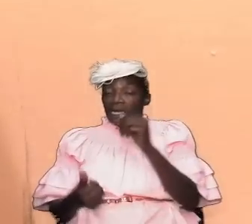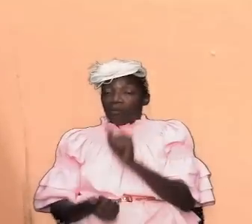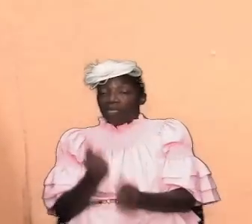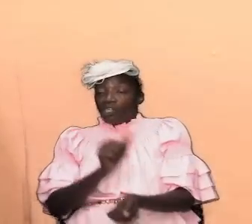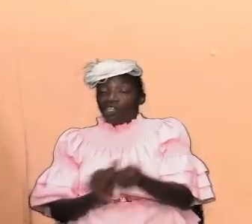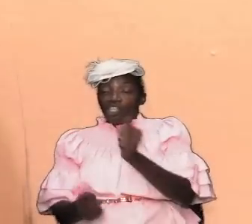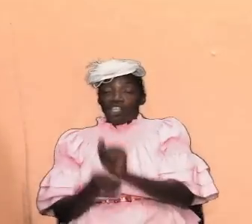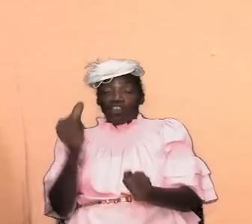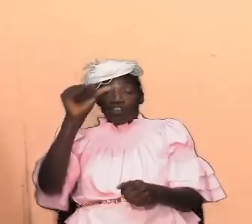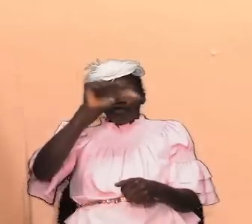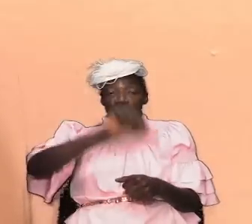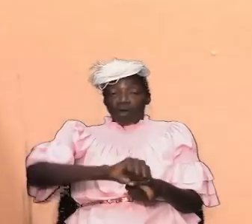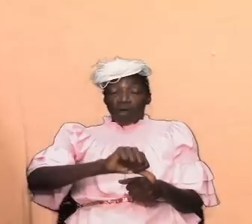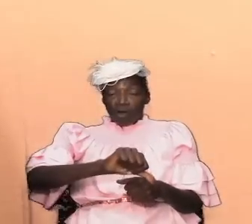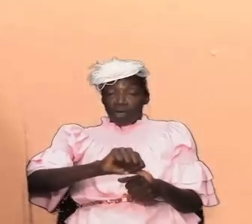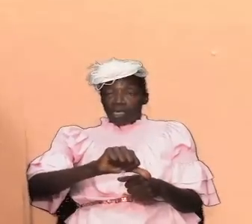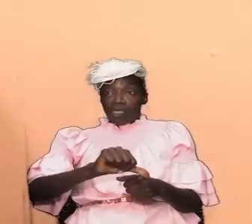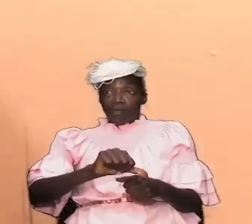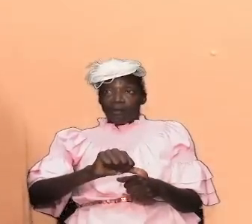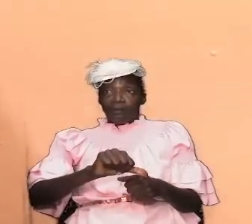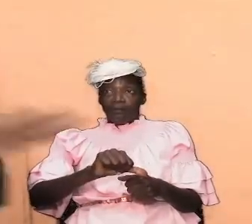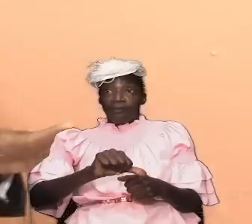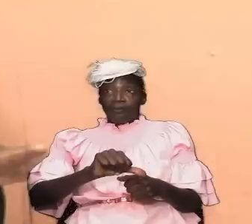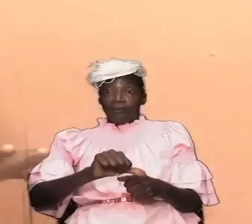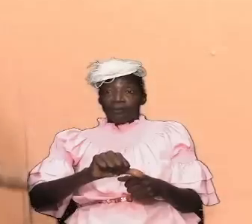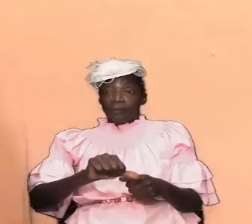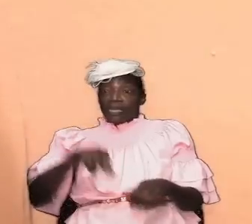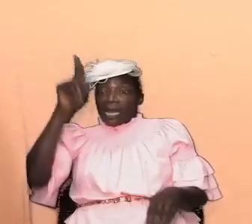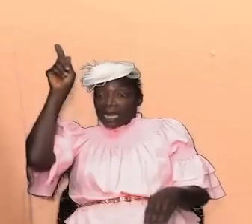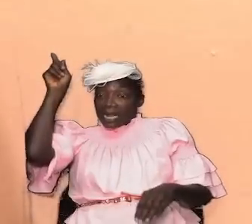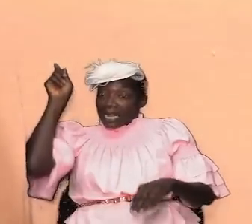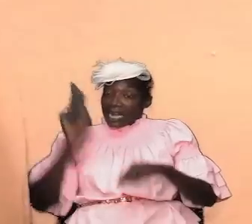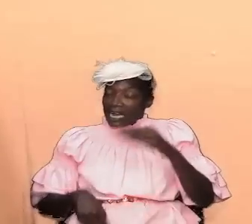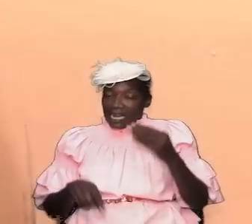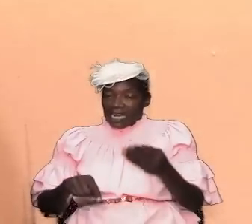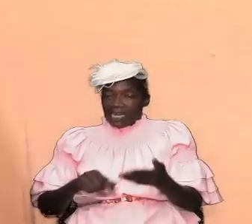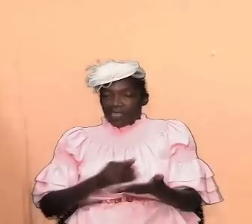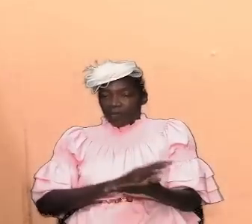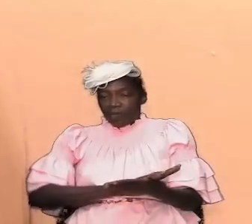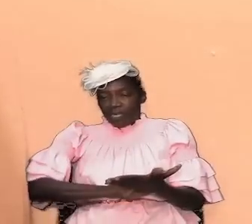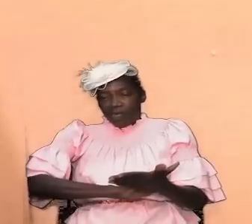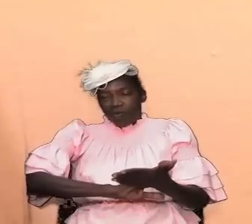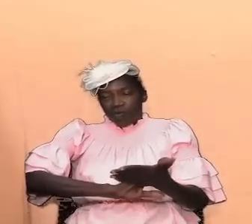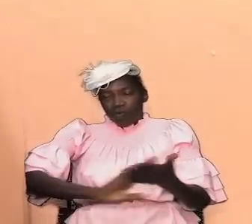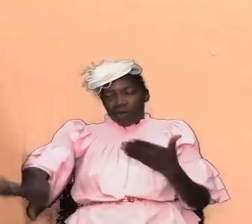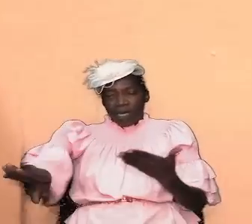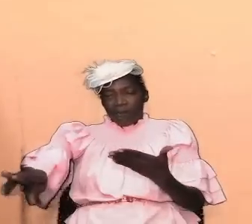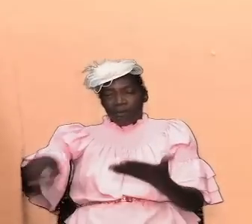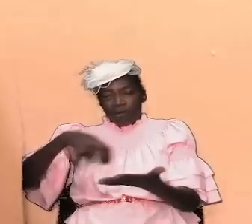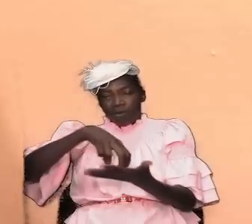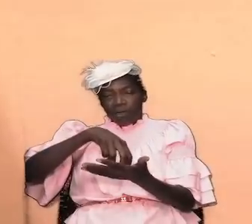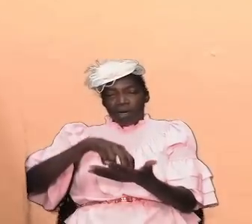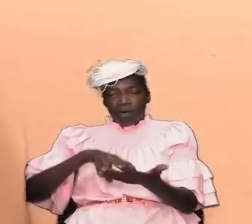it cannot be wiped out it cannot be weakened